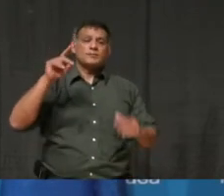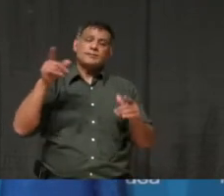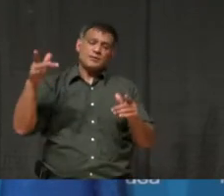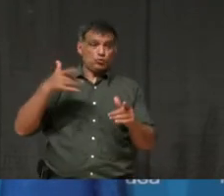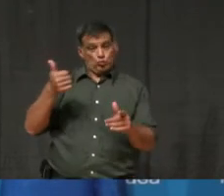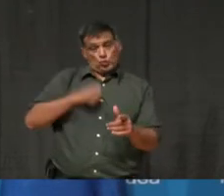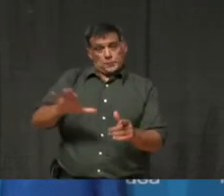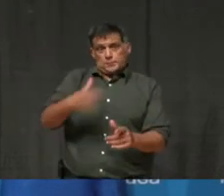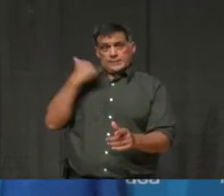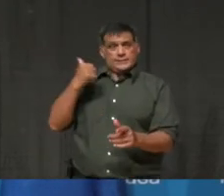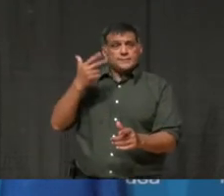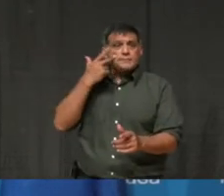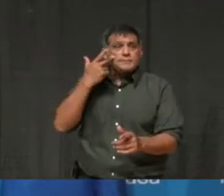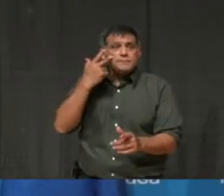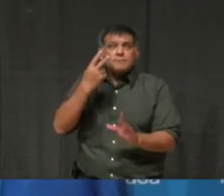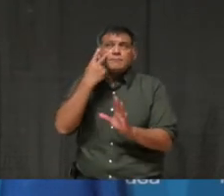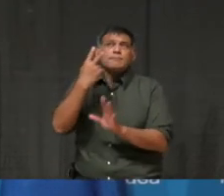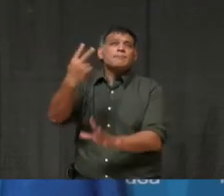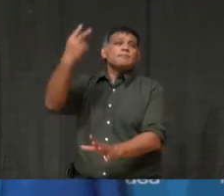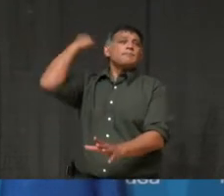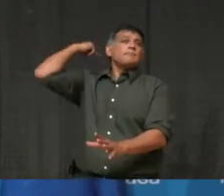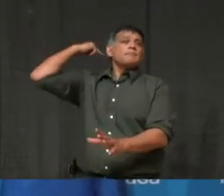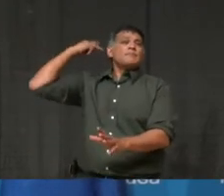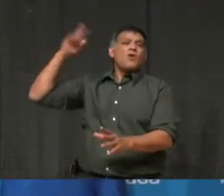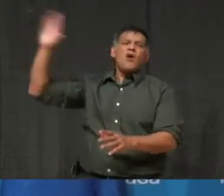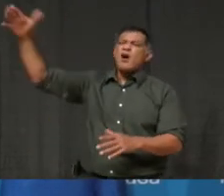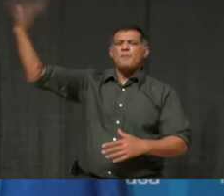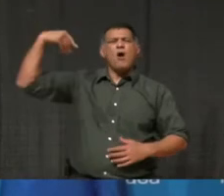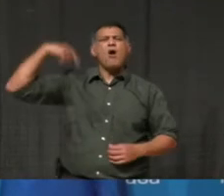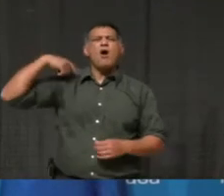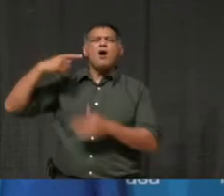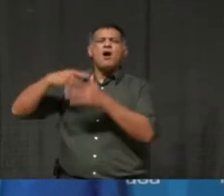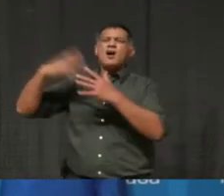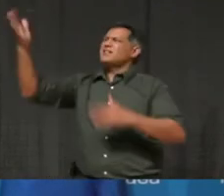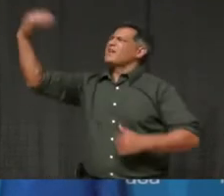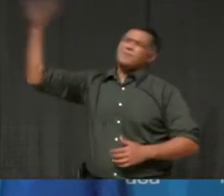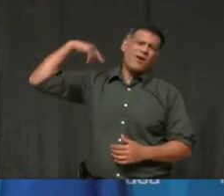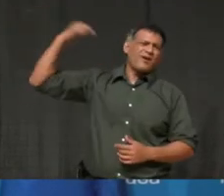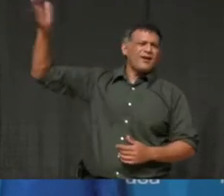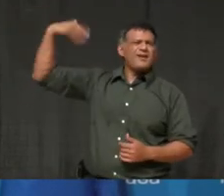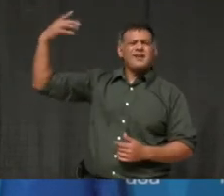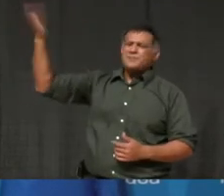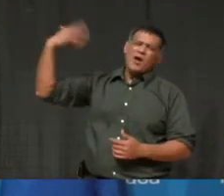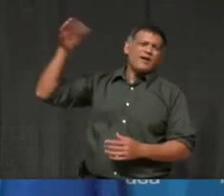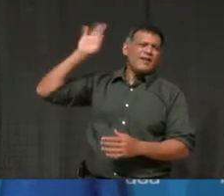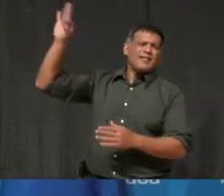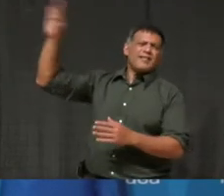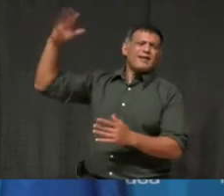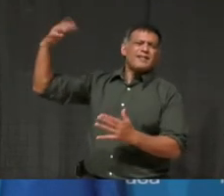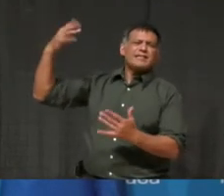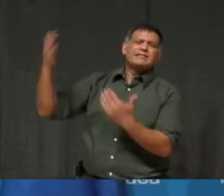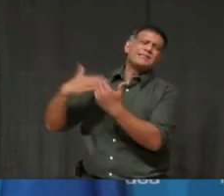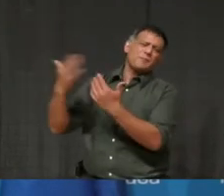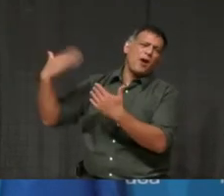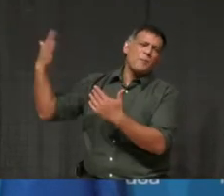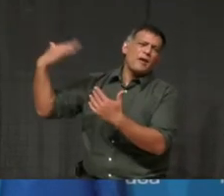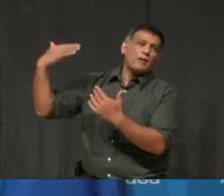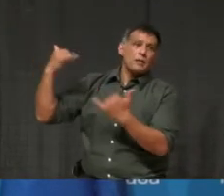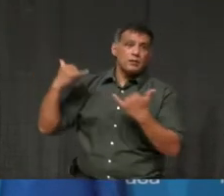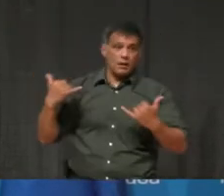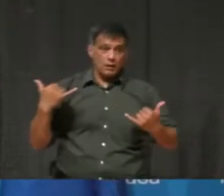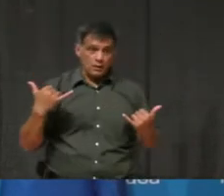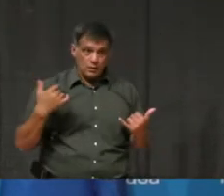analyze what we could have done better, what should have been done, what could have been done, but the reality is none of us have ever lived through a pandemic before.